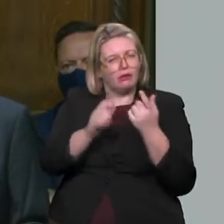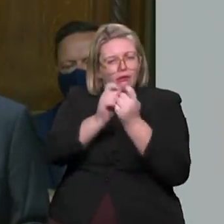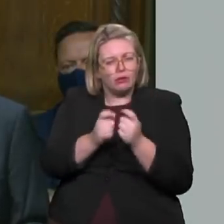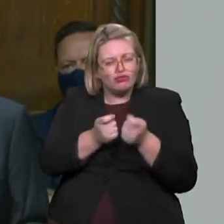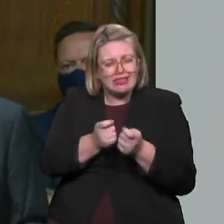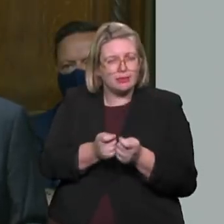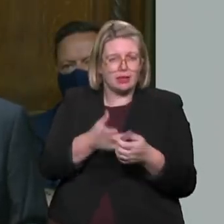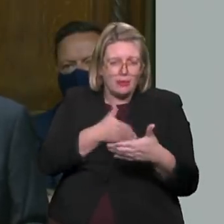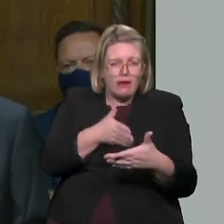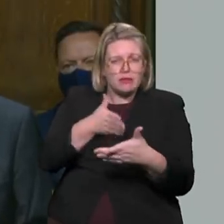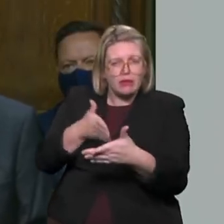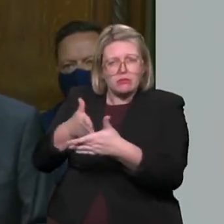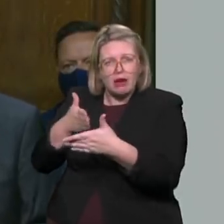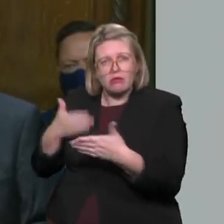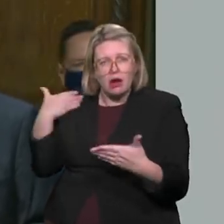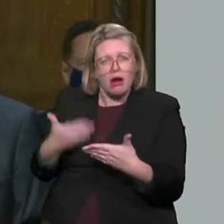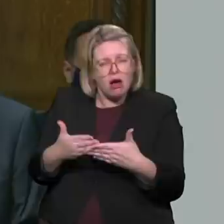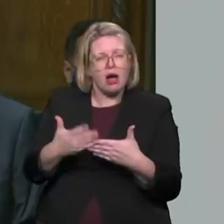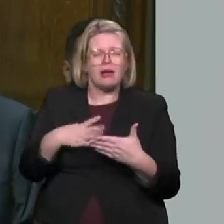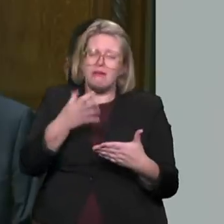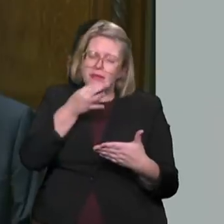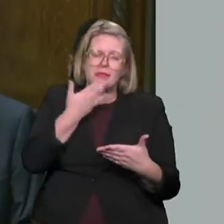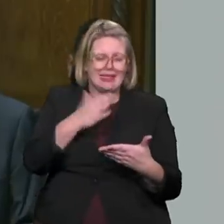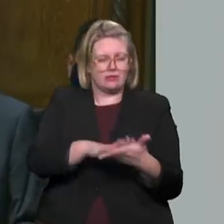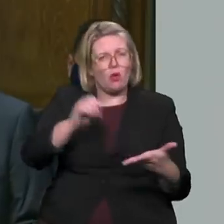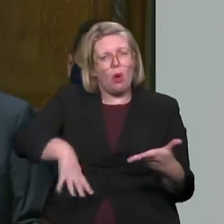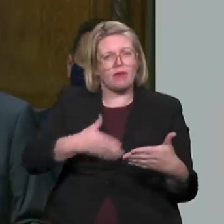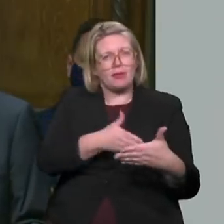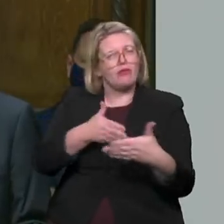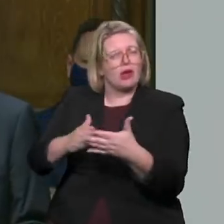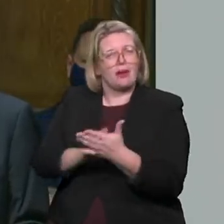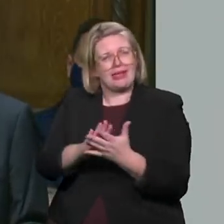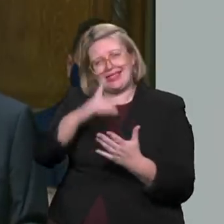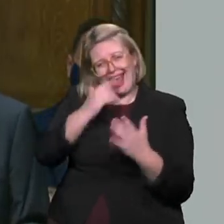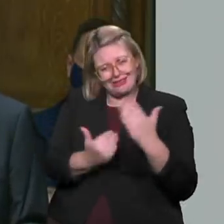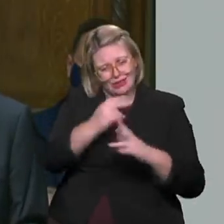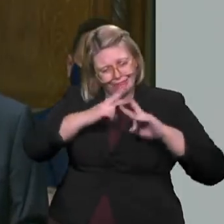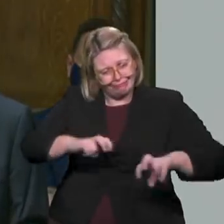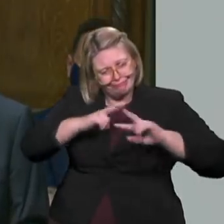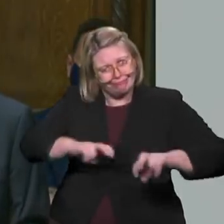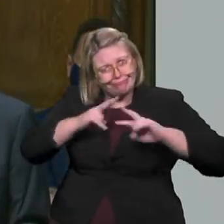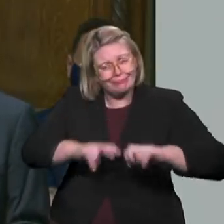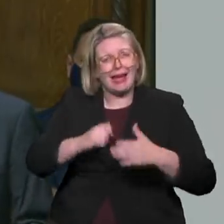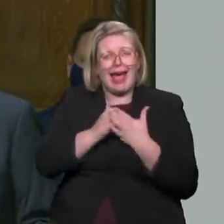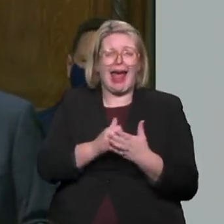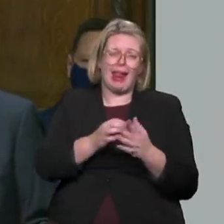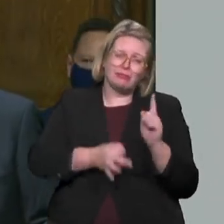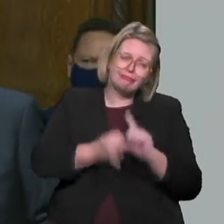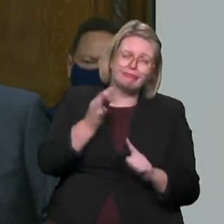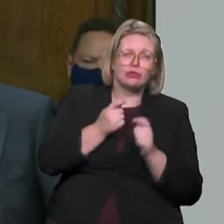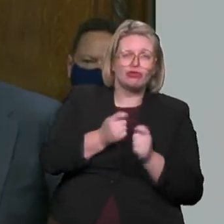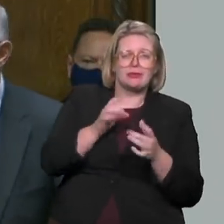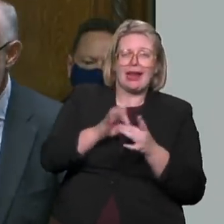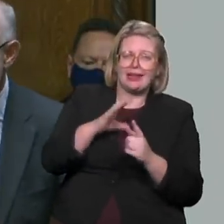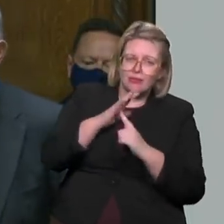pharmaceutical companies enable the potential treatments into these most debilitating conditions to be delivered